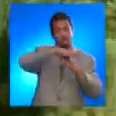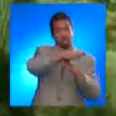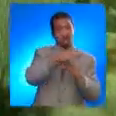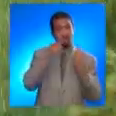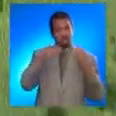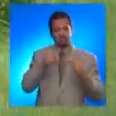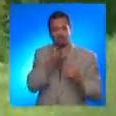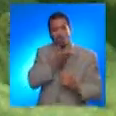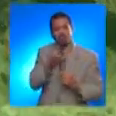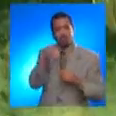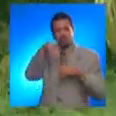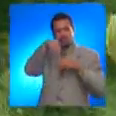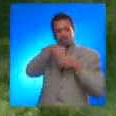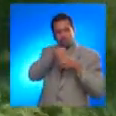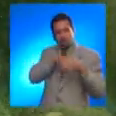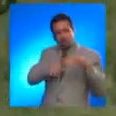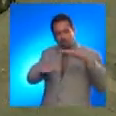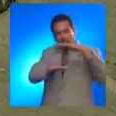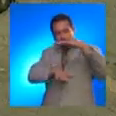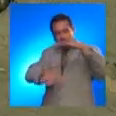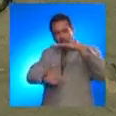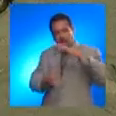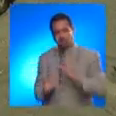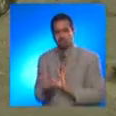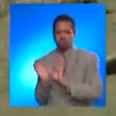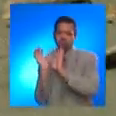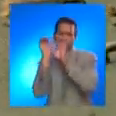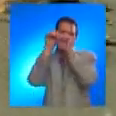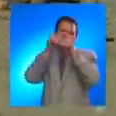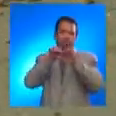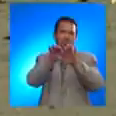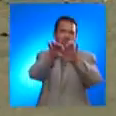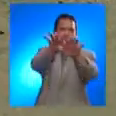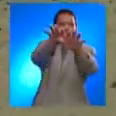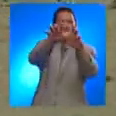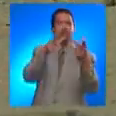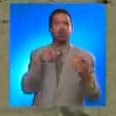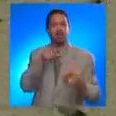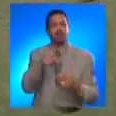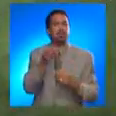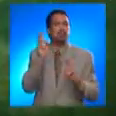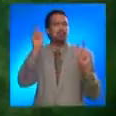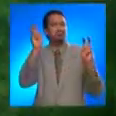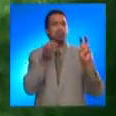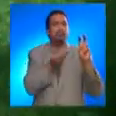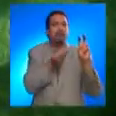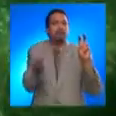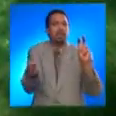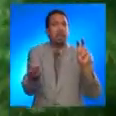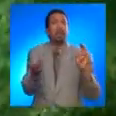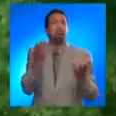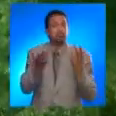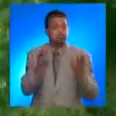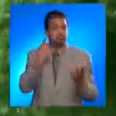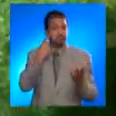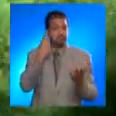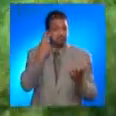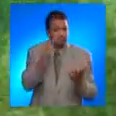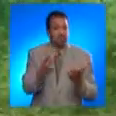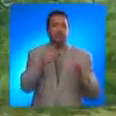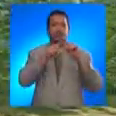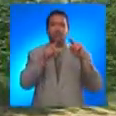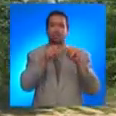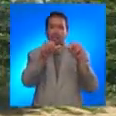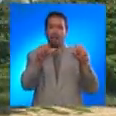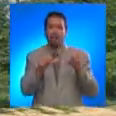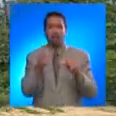Tsunamis can drag deep-sea material, which may later be deposited on land. The presence of this material at a particular site